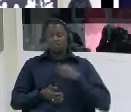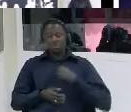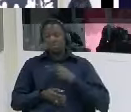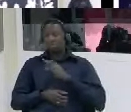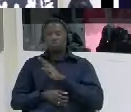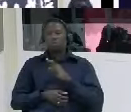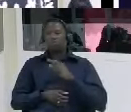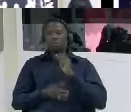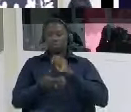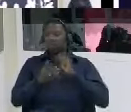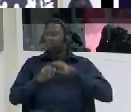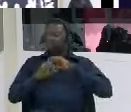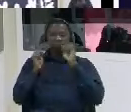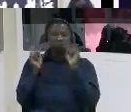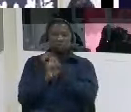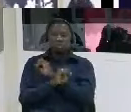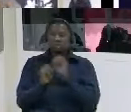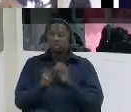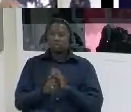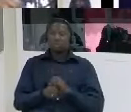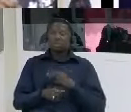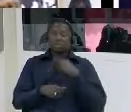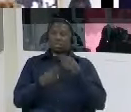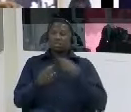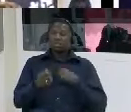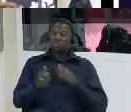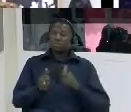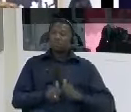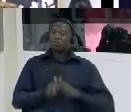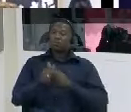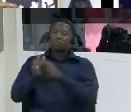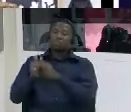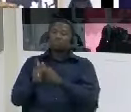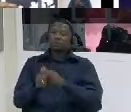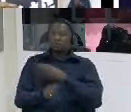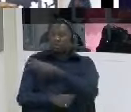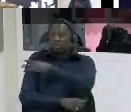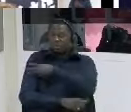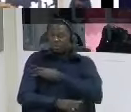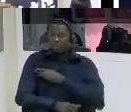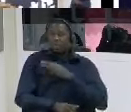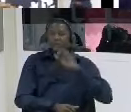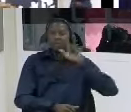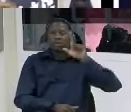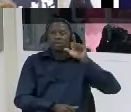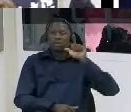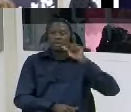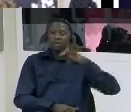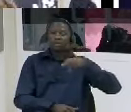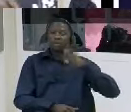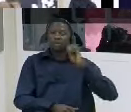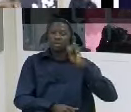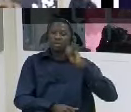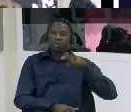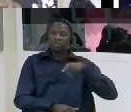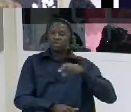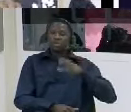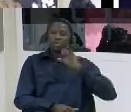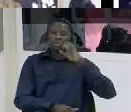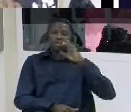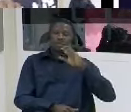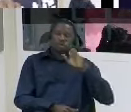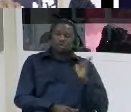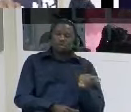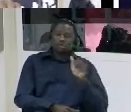said then let me go with lamin chum sergeant lamin chum to get my statement i went with sagging lamin